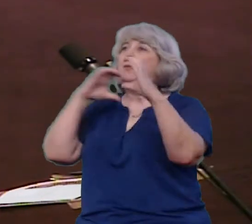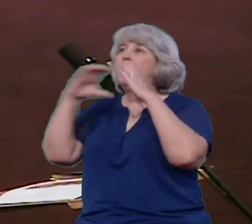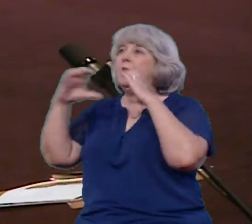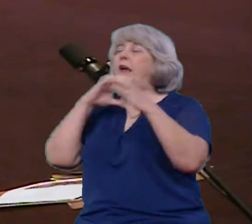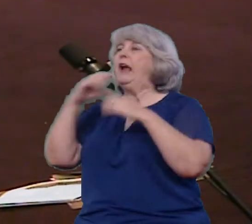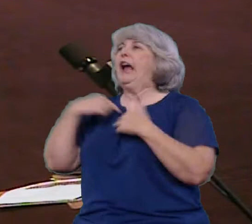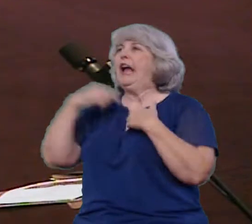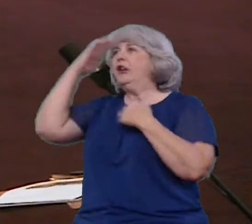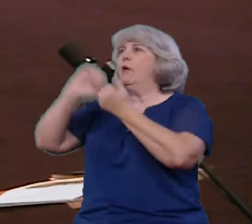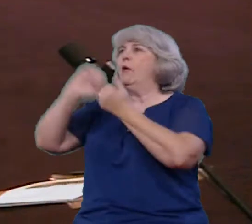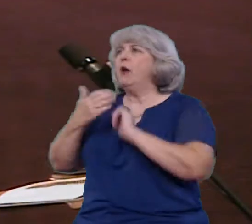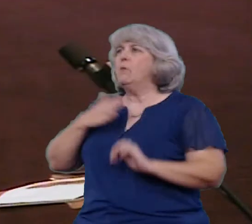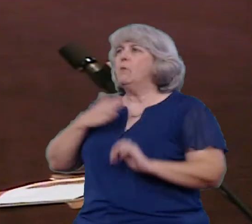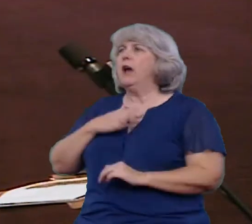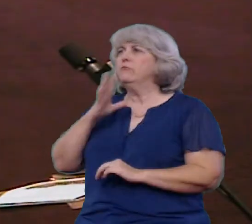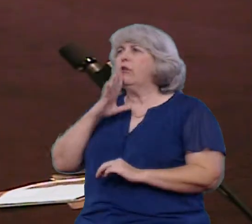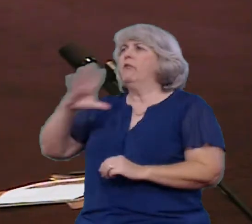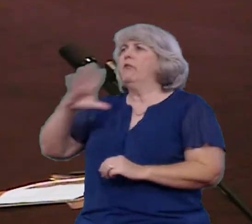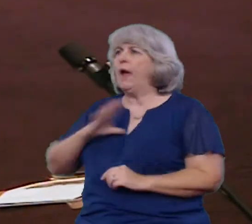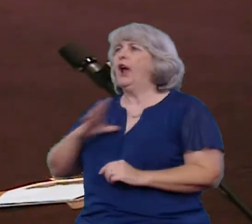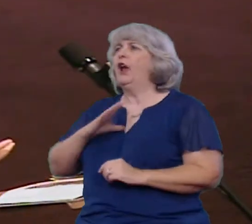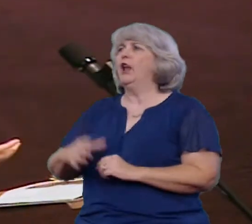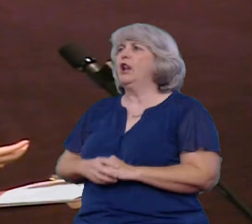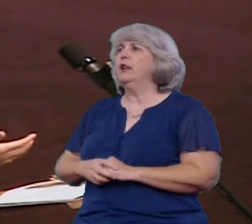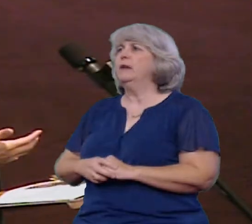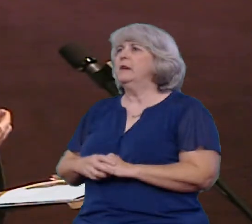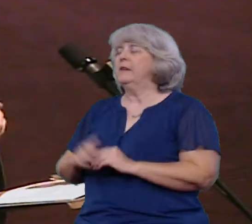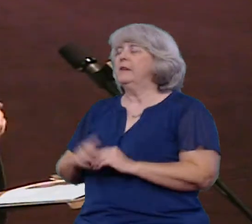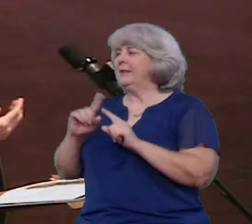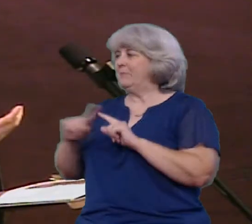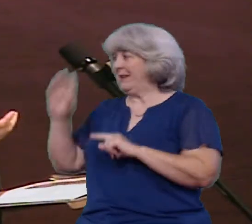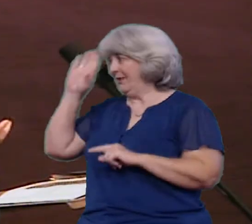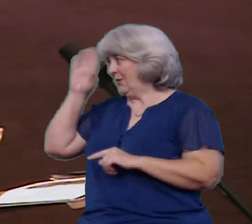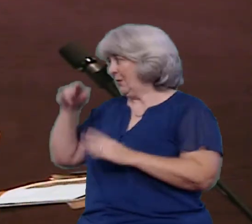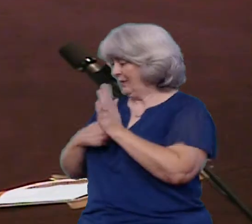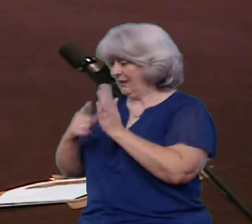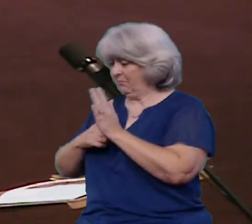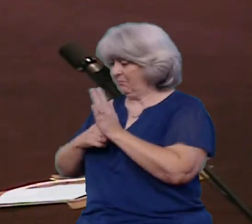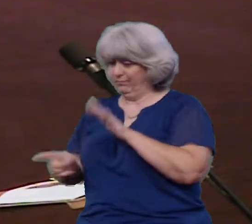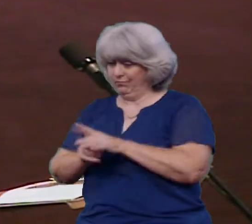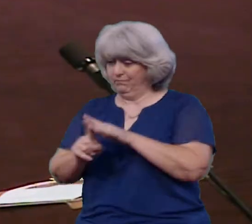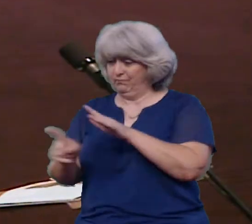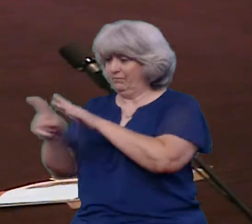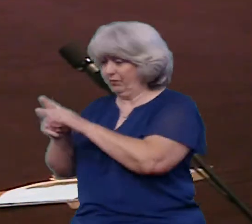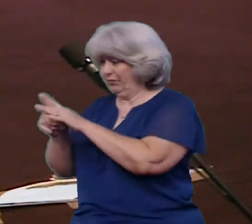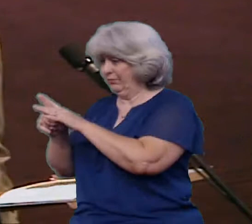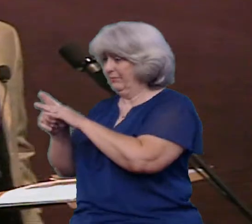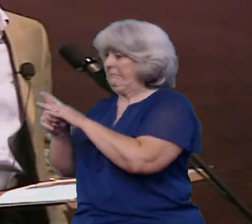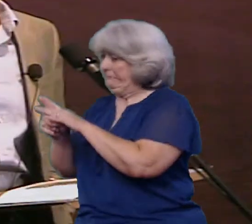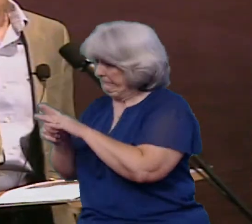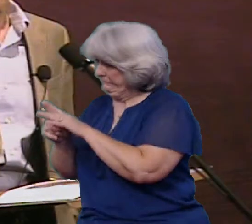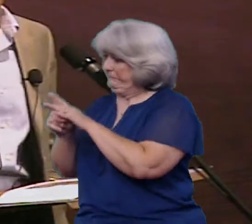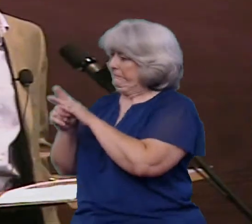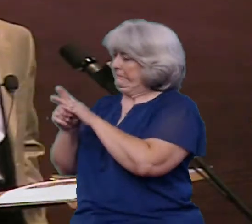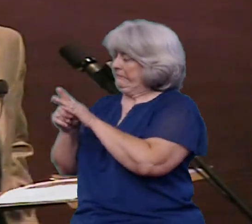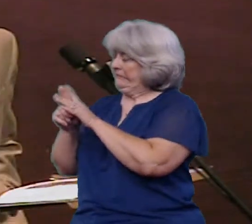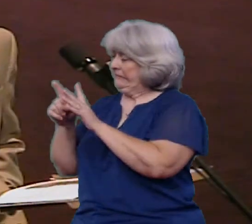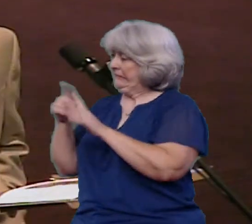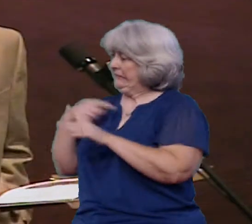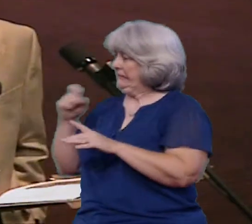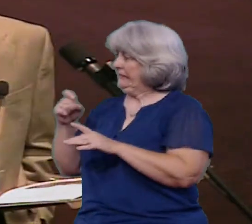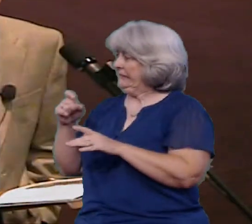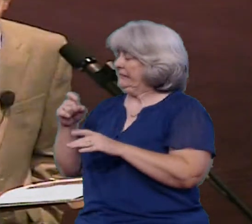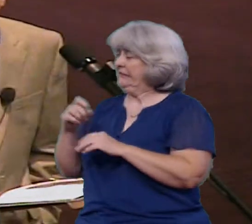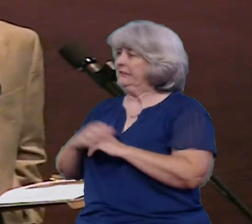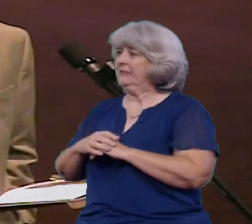to do But sometimes things come around And happen in our lives where we just don't know I'd love to just go back in the back room back there